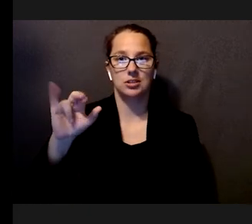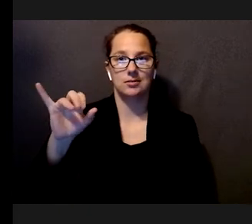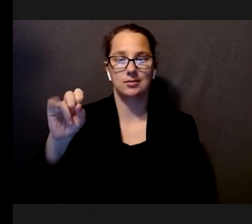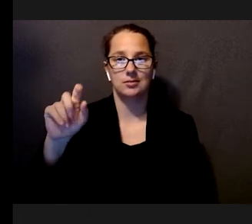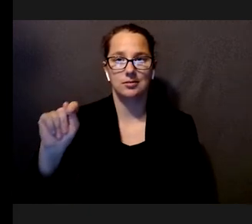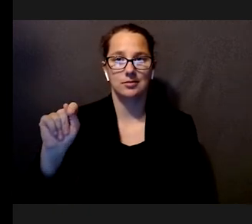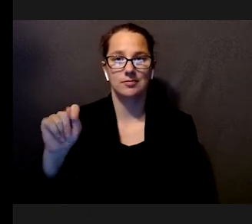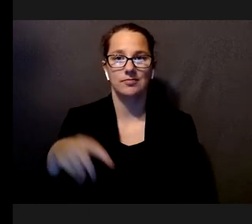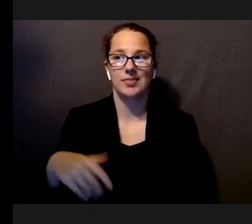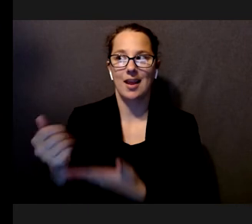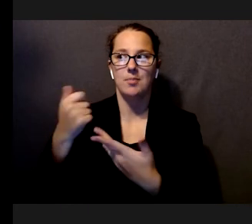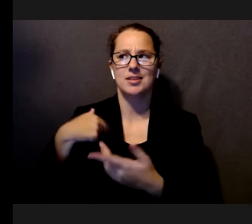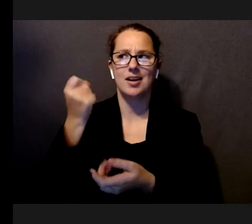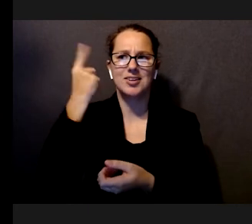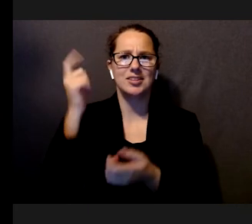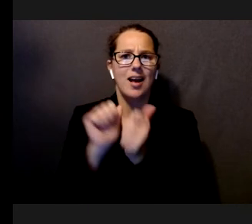understanding visual perception.